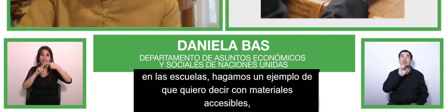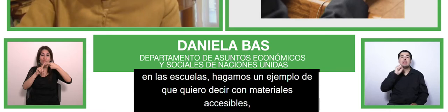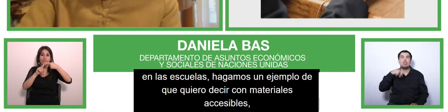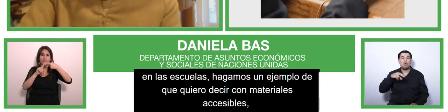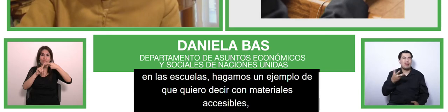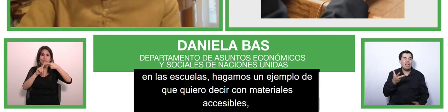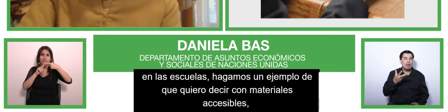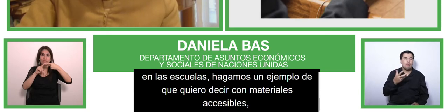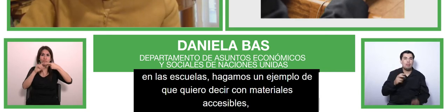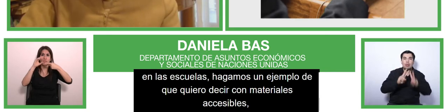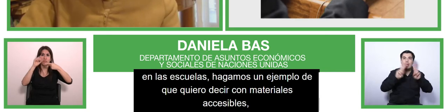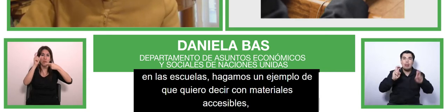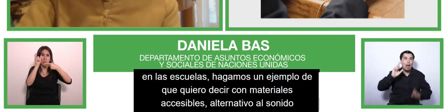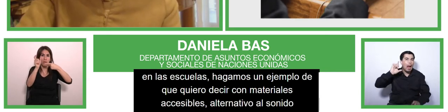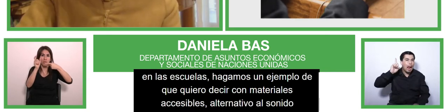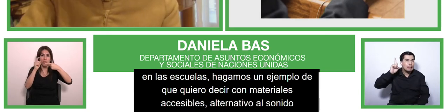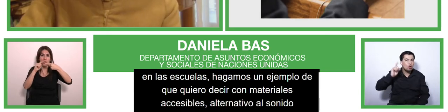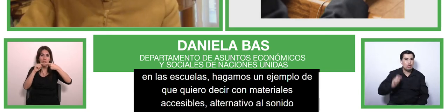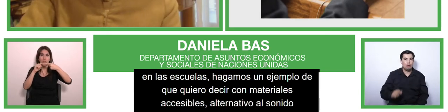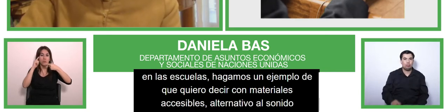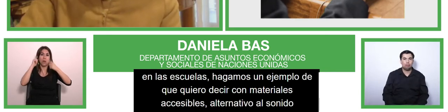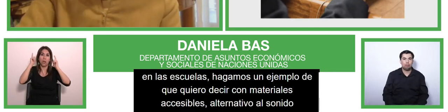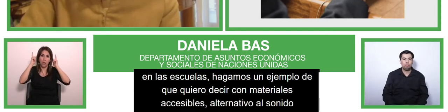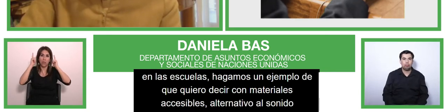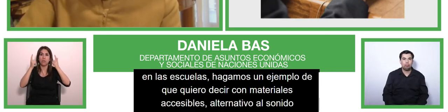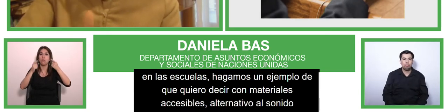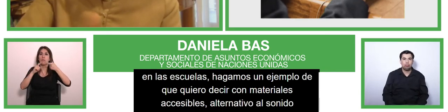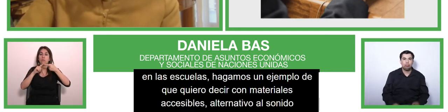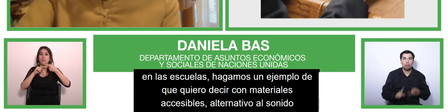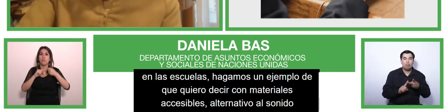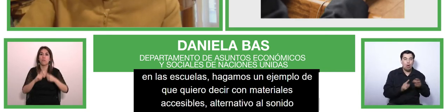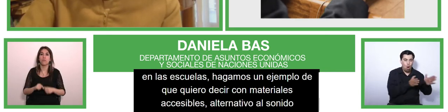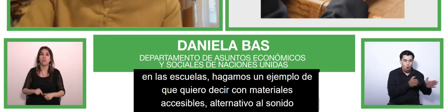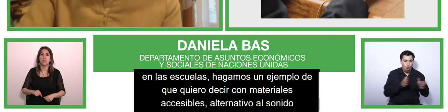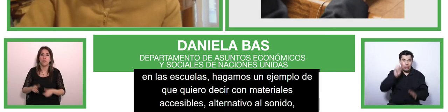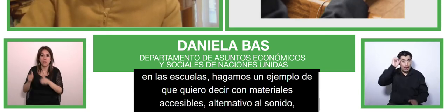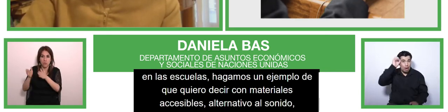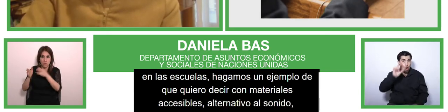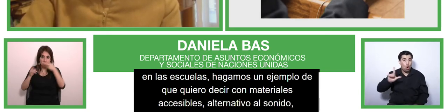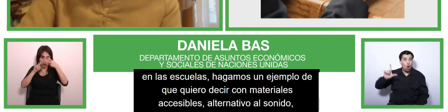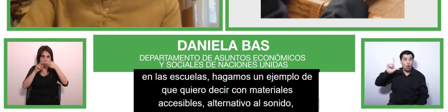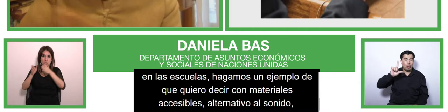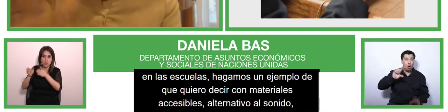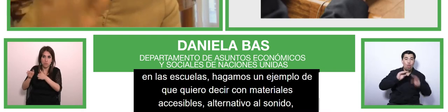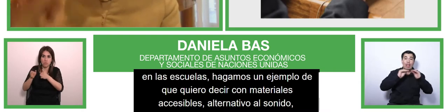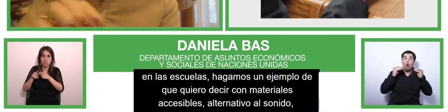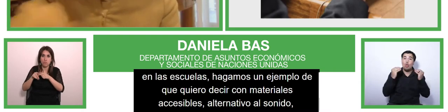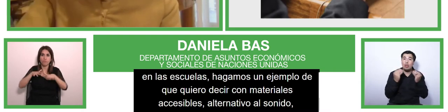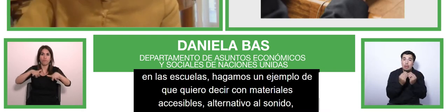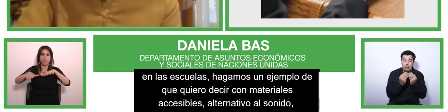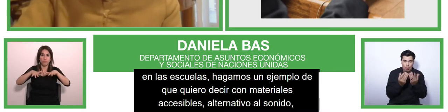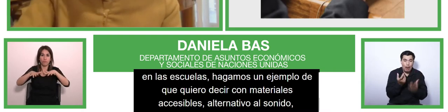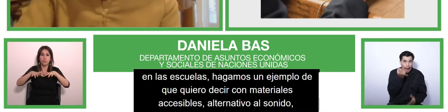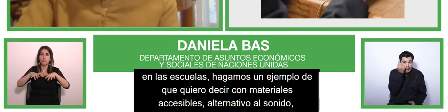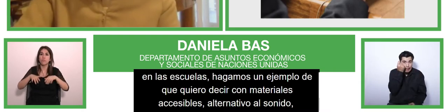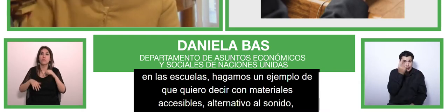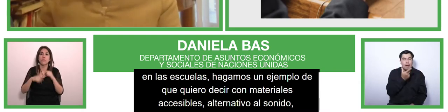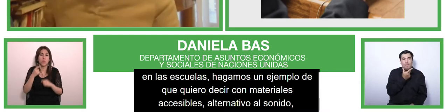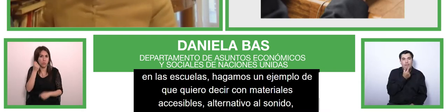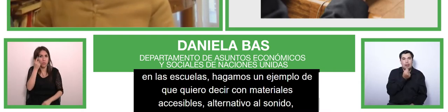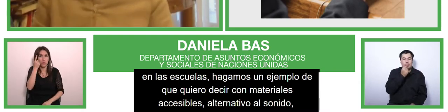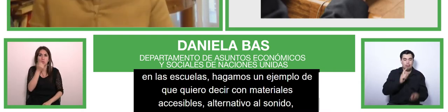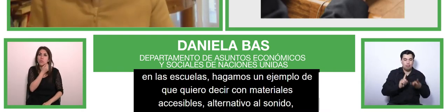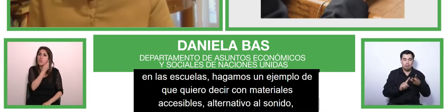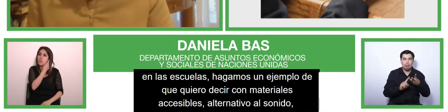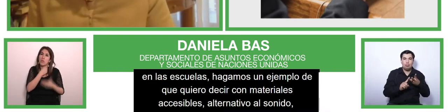content that is easy to understand navigation with you know mouse free some children